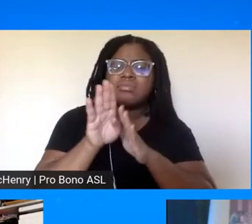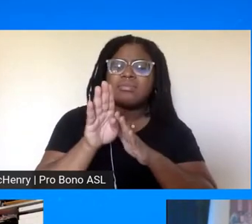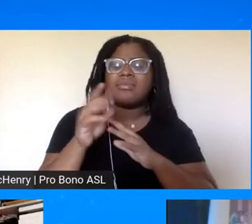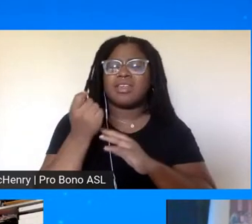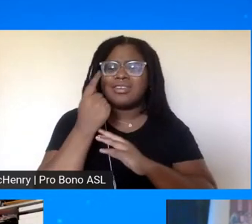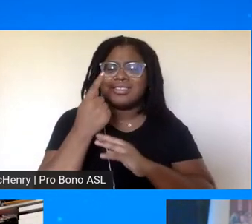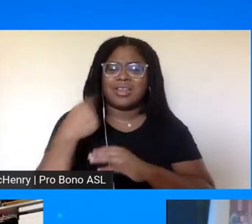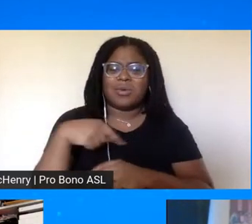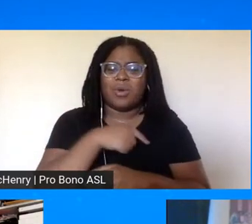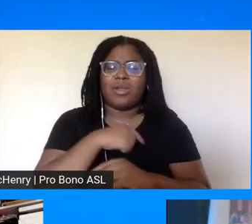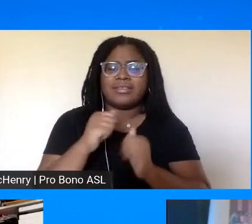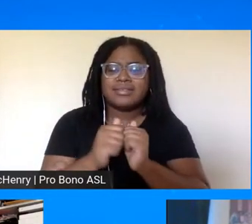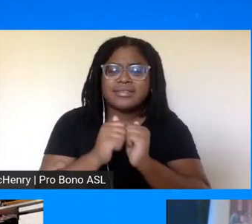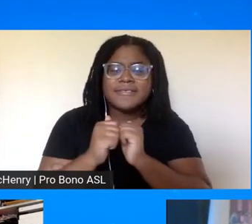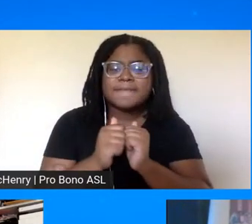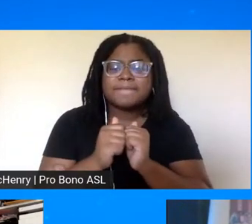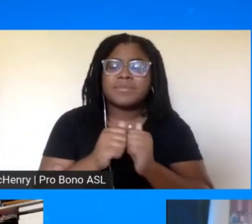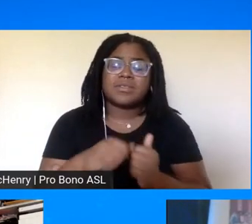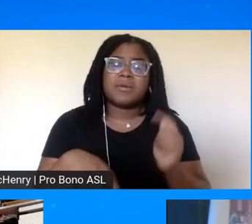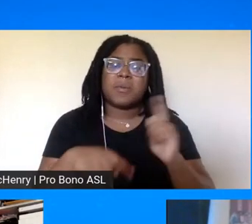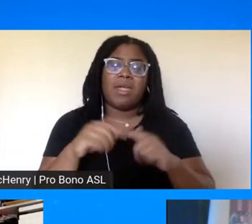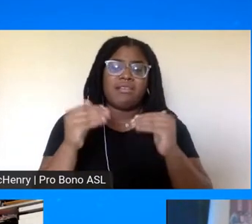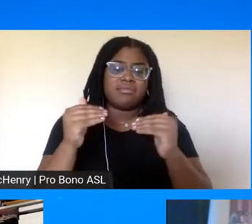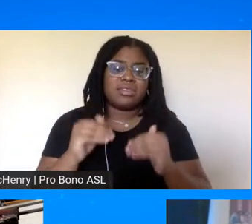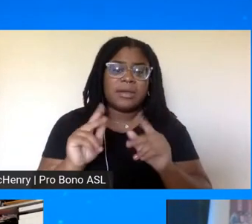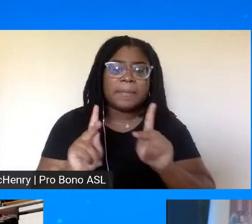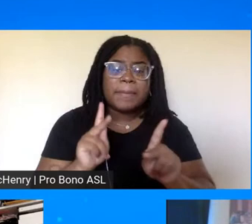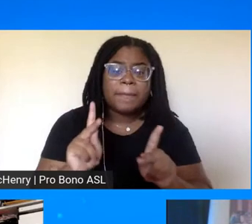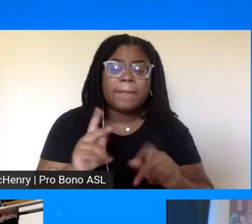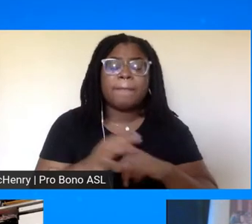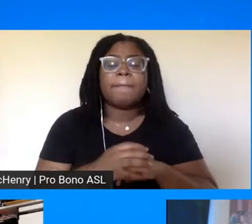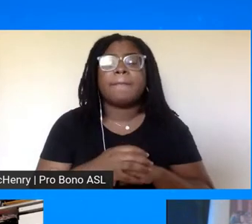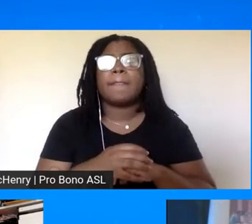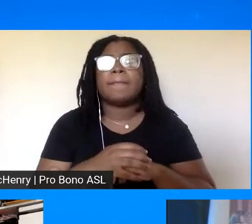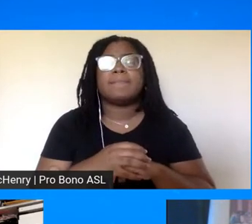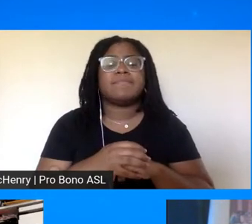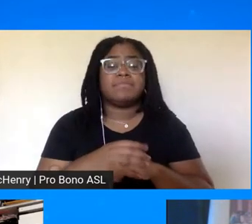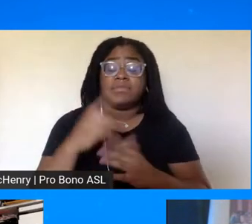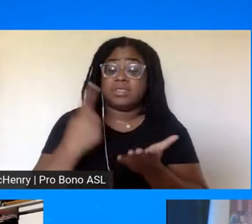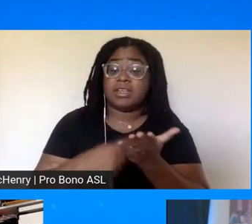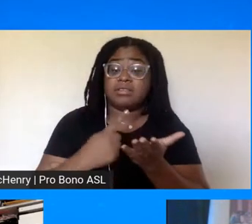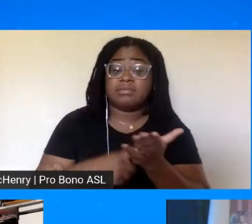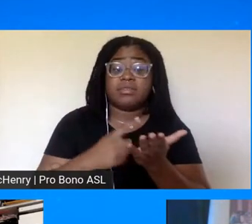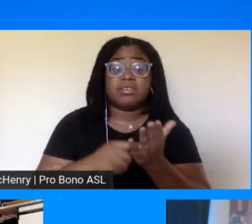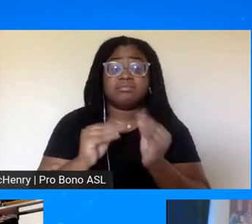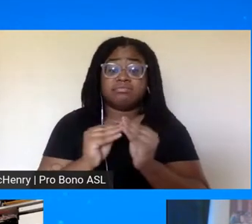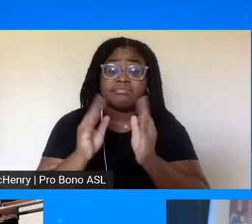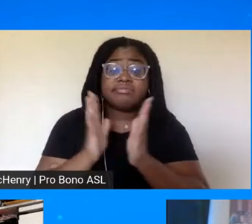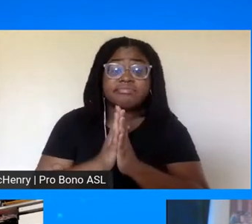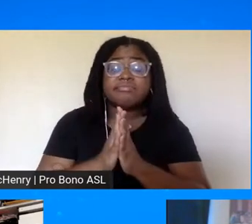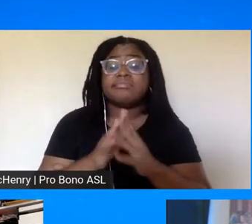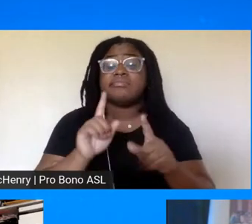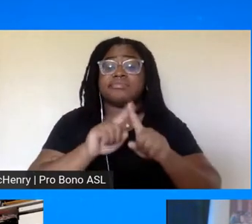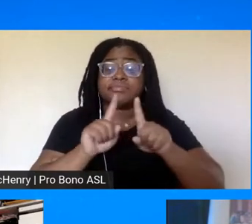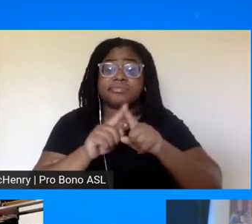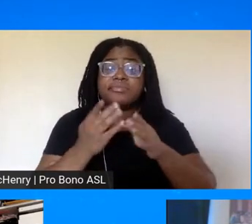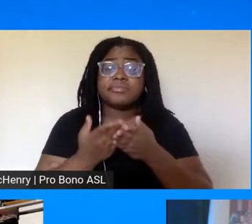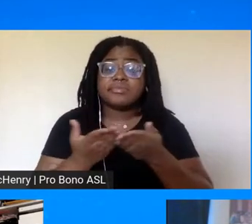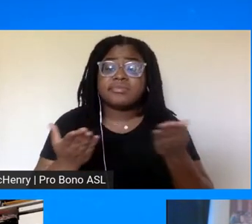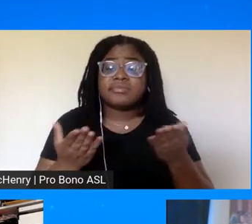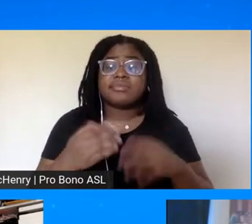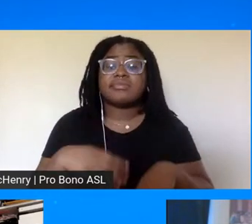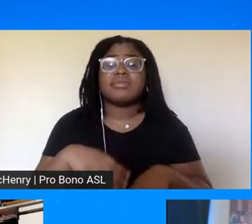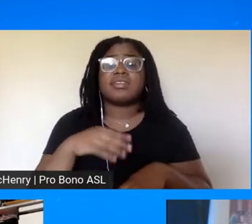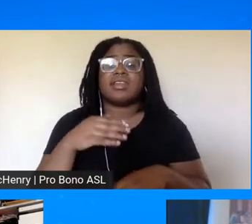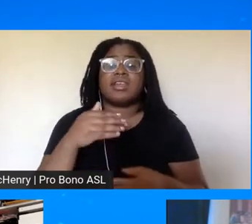together and we can't alienate anybody they had internal um conflict that they worked out through the six principles because dr king always